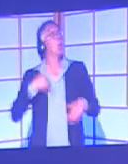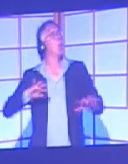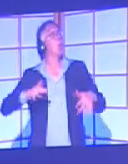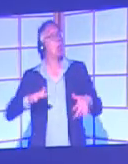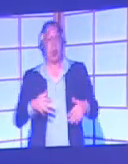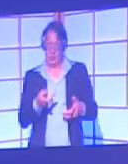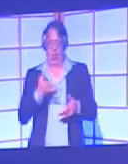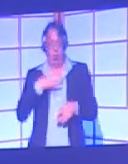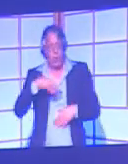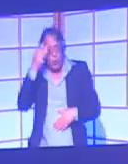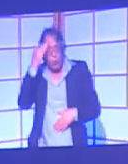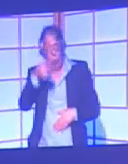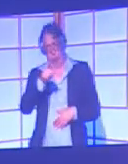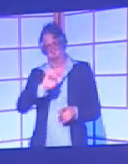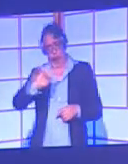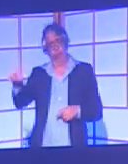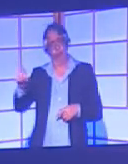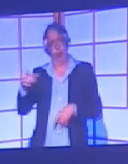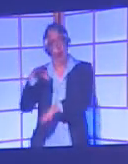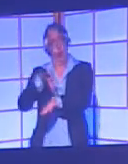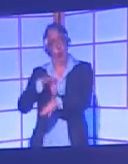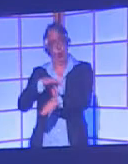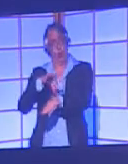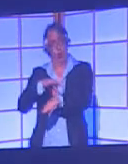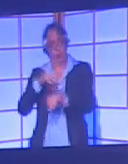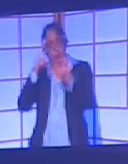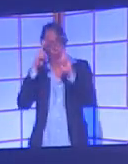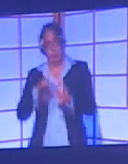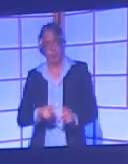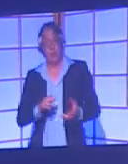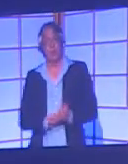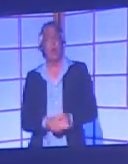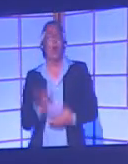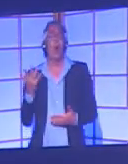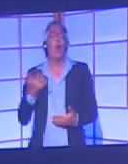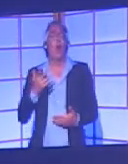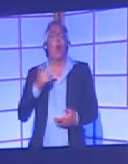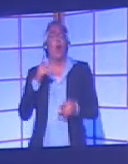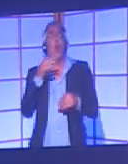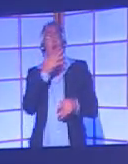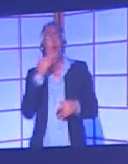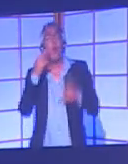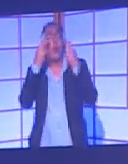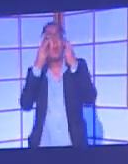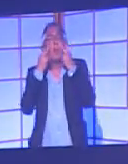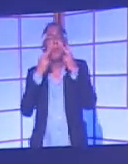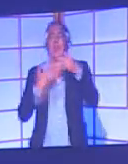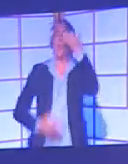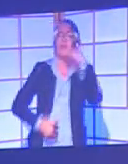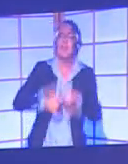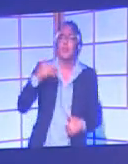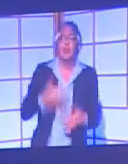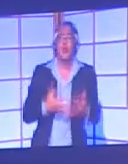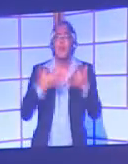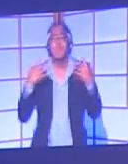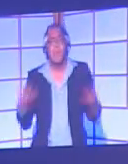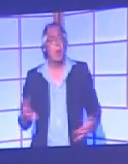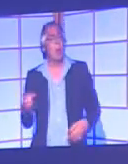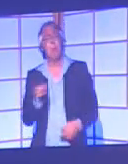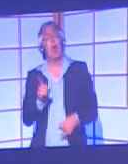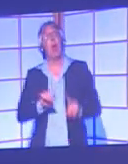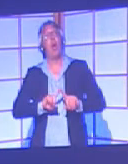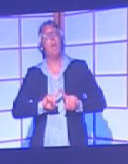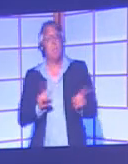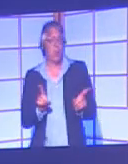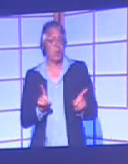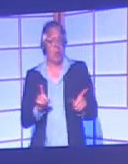with your eye doctor. While not considered a serious disability, this condition can disrupt everyday life, and in some cases, pose a serious safety